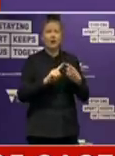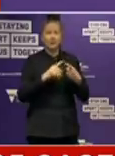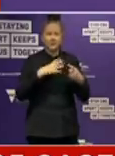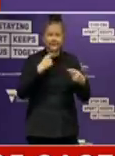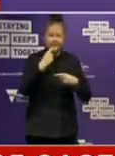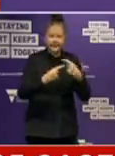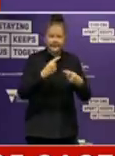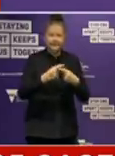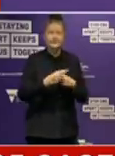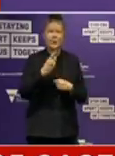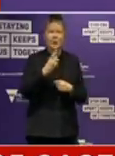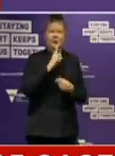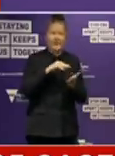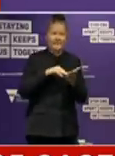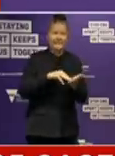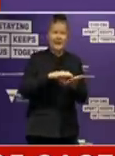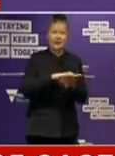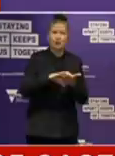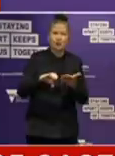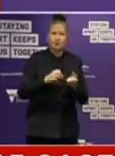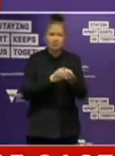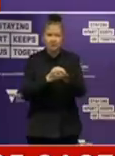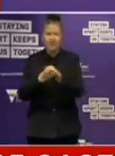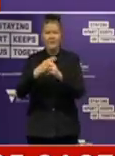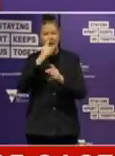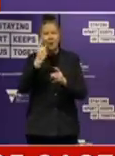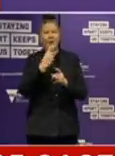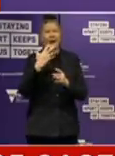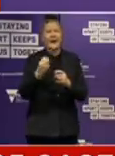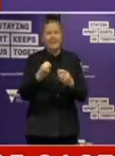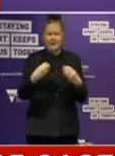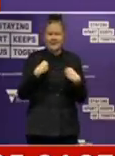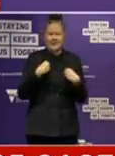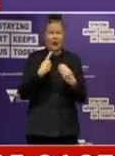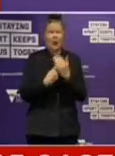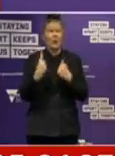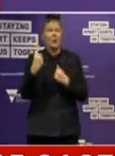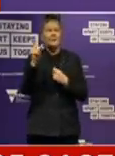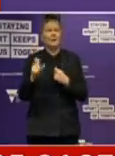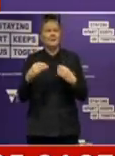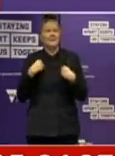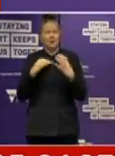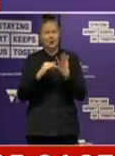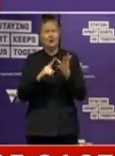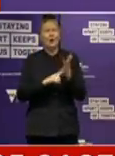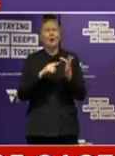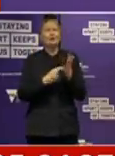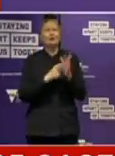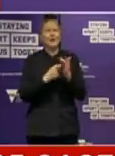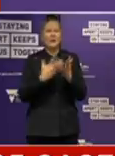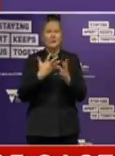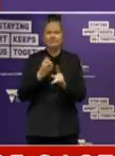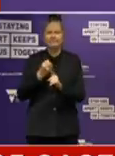$100 million of support for sole traders, for those hardest hit by restrictions. So that will apply